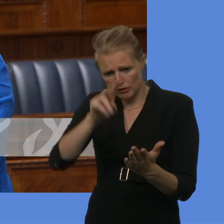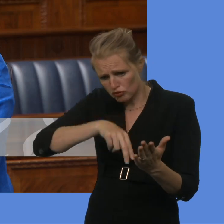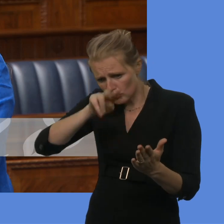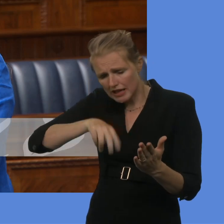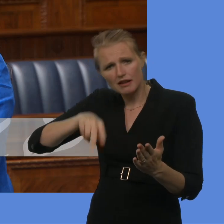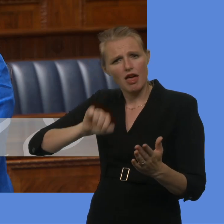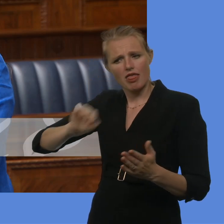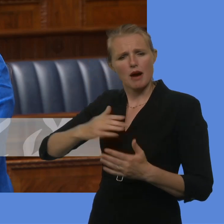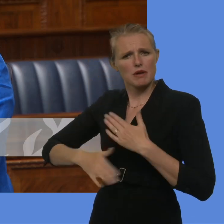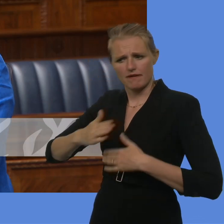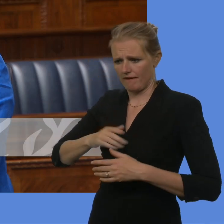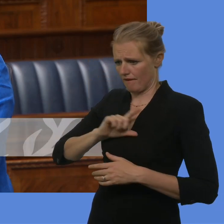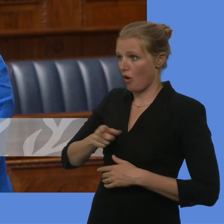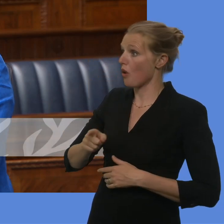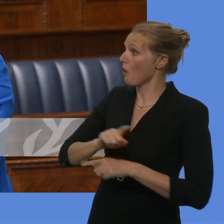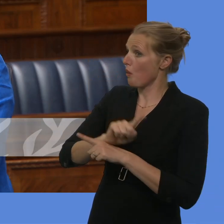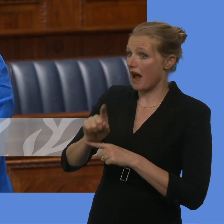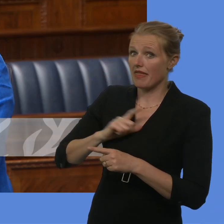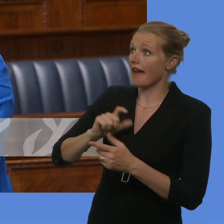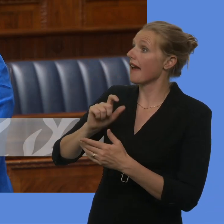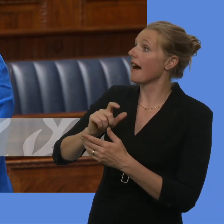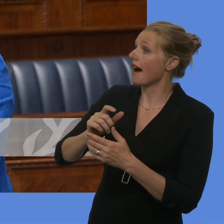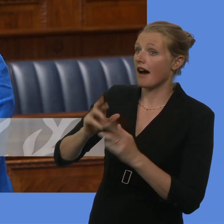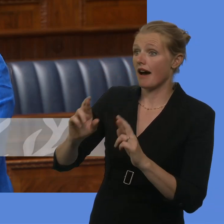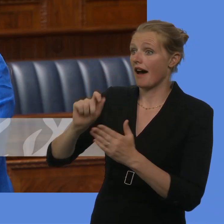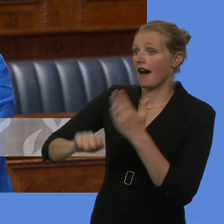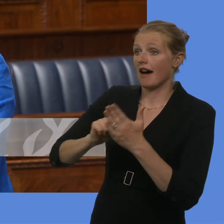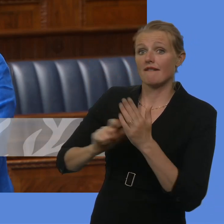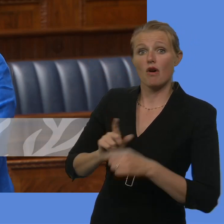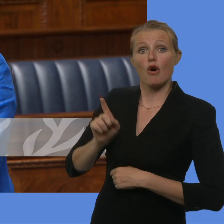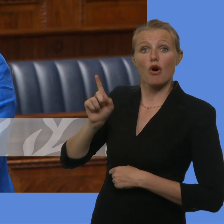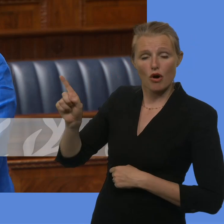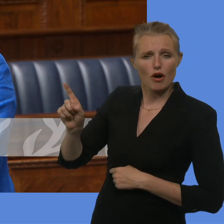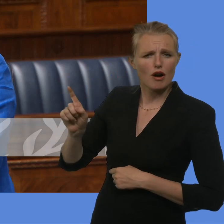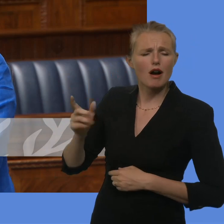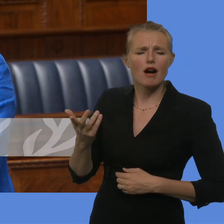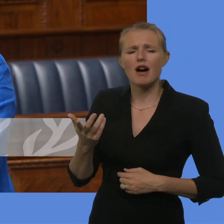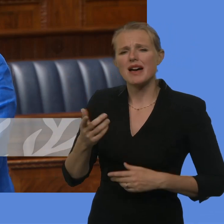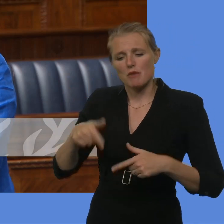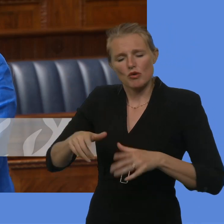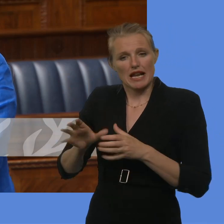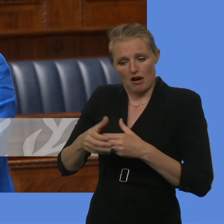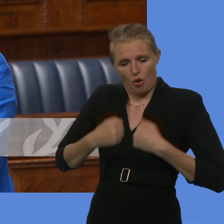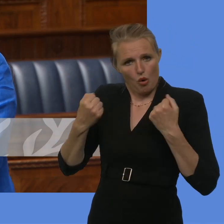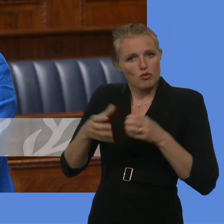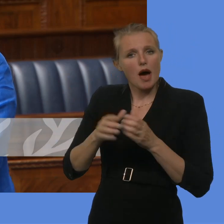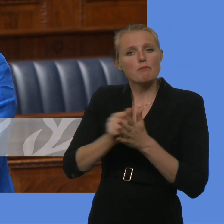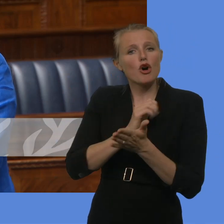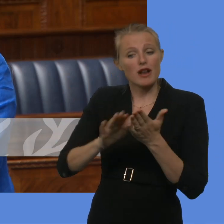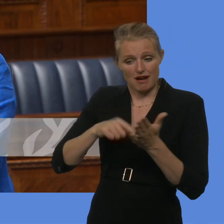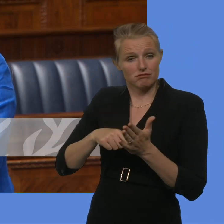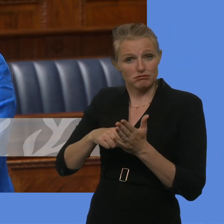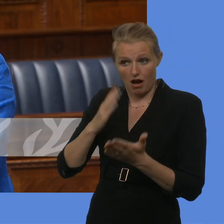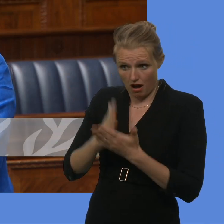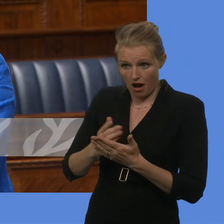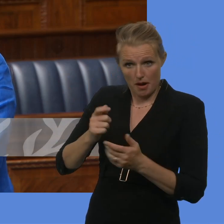Of course, the devolved assemblies are not impacted particularly by the period of PERDA, but there are implications